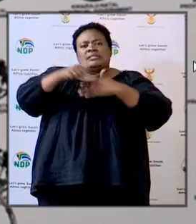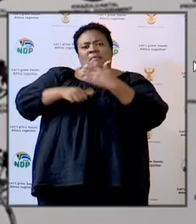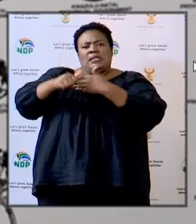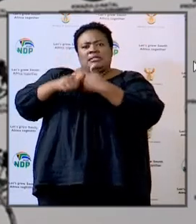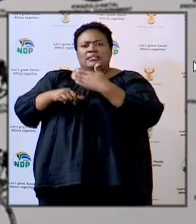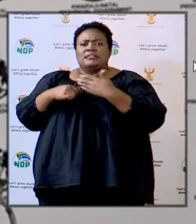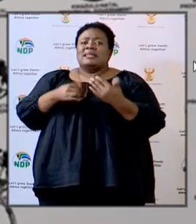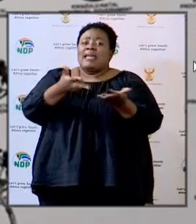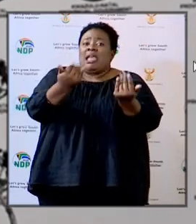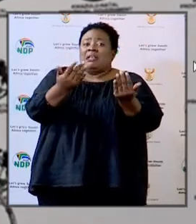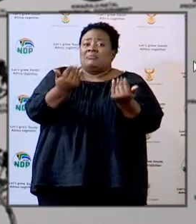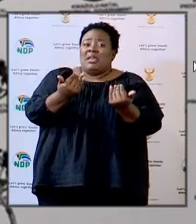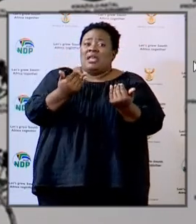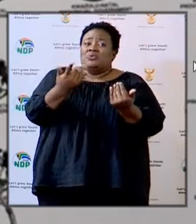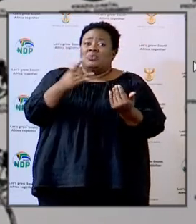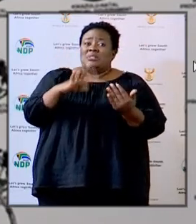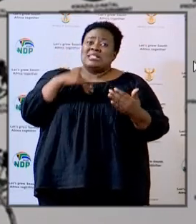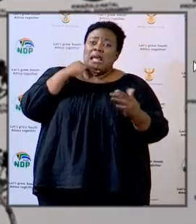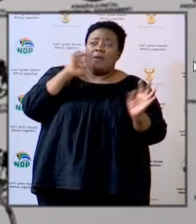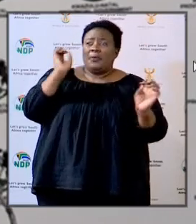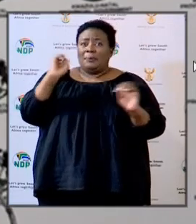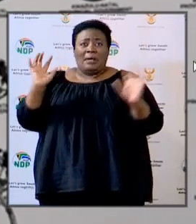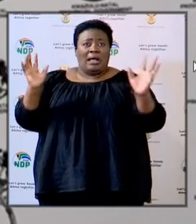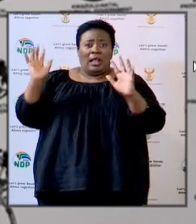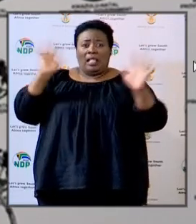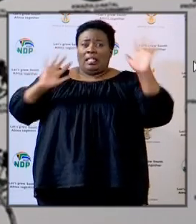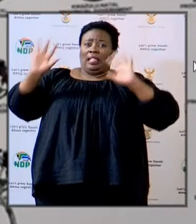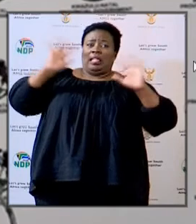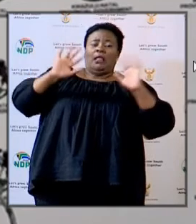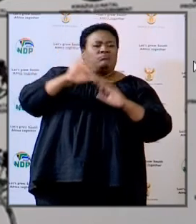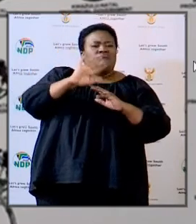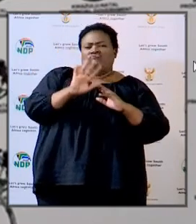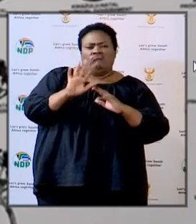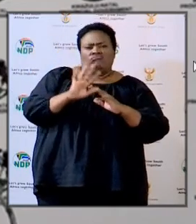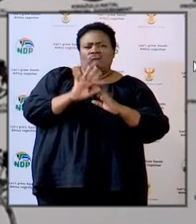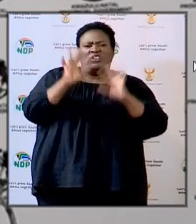expecting any shortages in between.